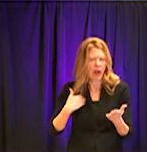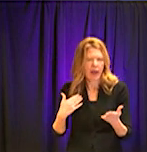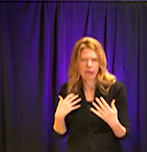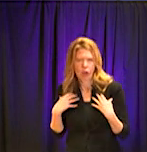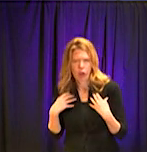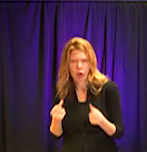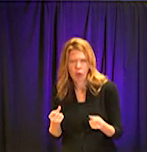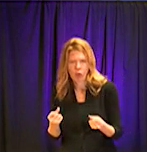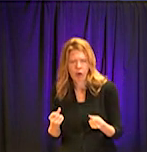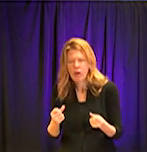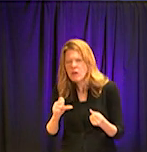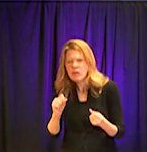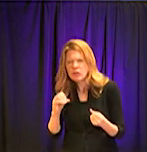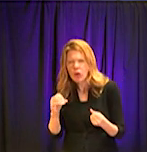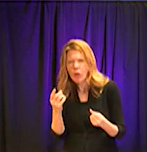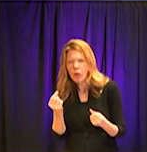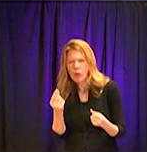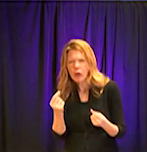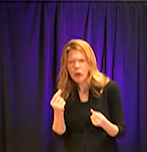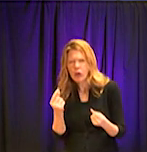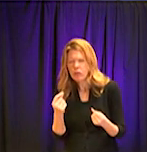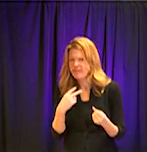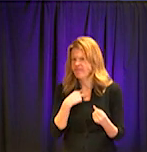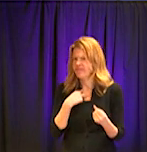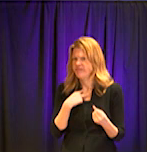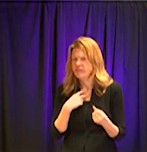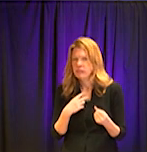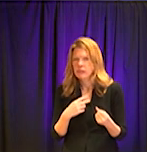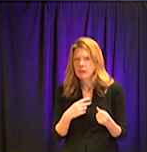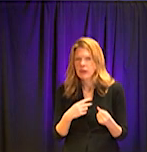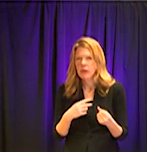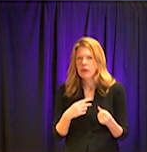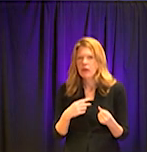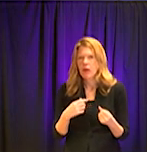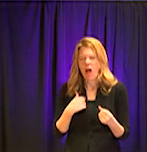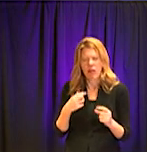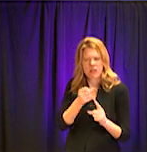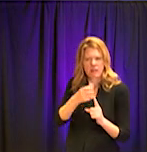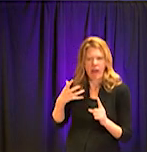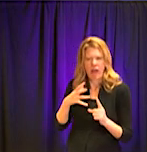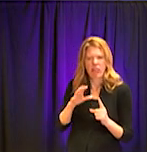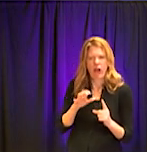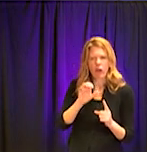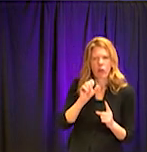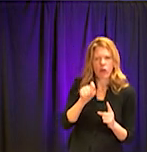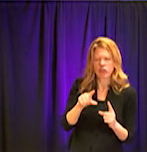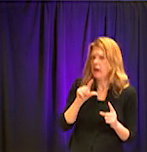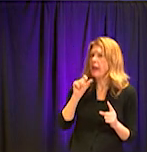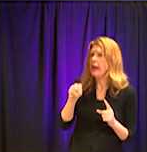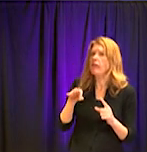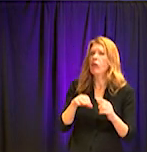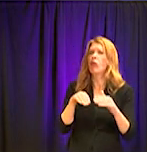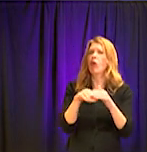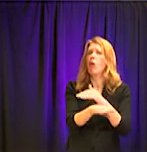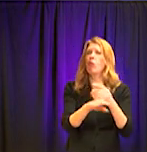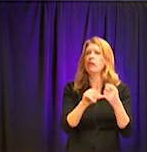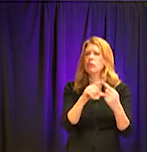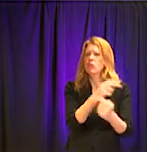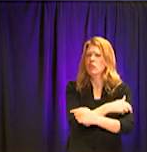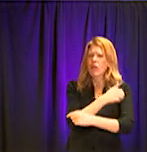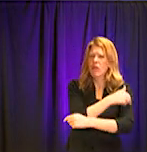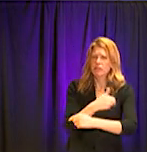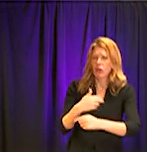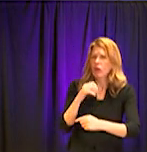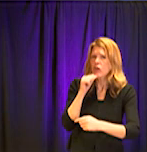expand that question to say, uh, once they get into the hospital, there is no cure, there's no vaccine. So what's happening in the hospital for